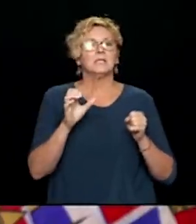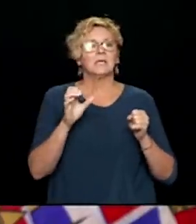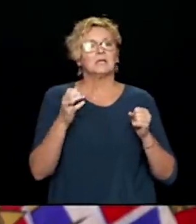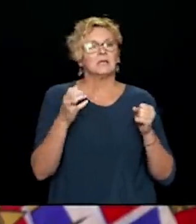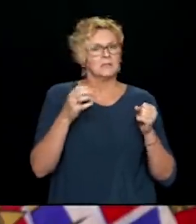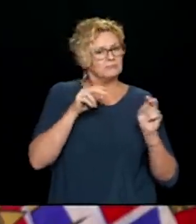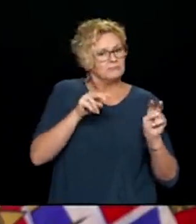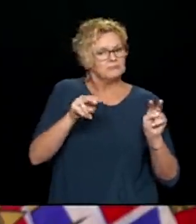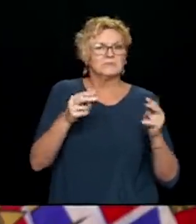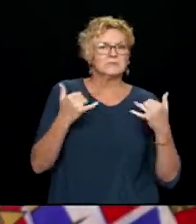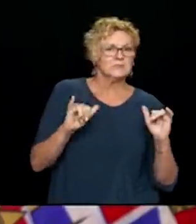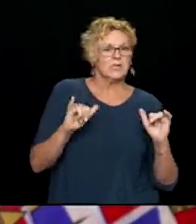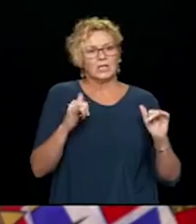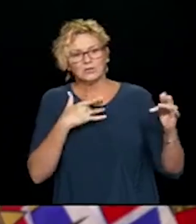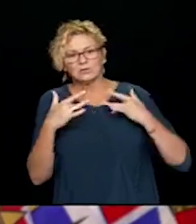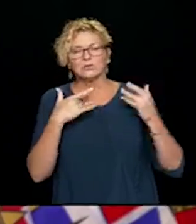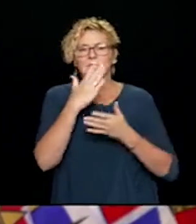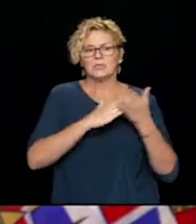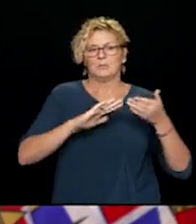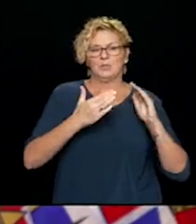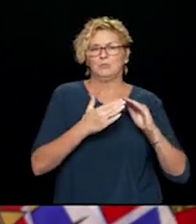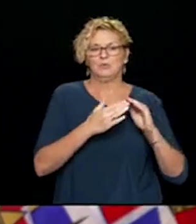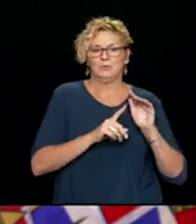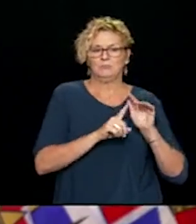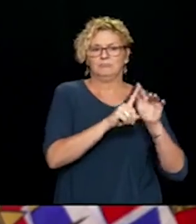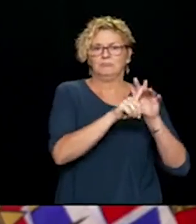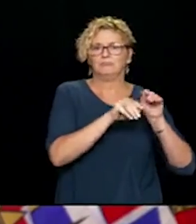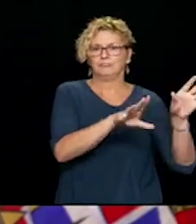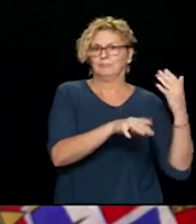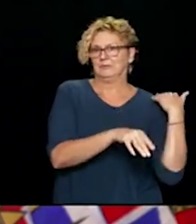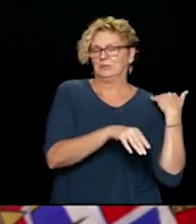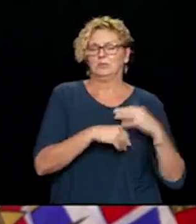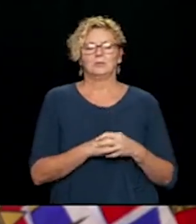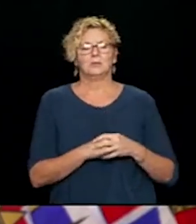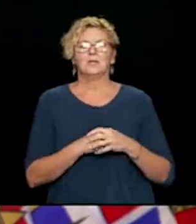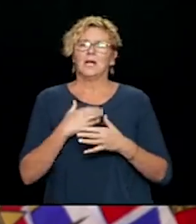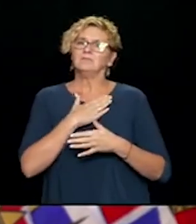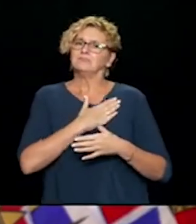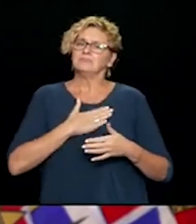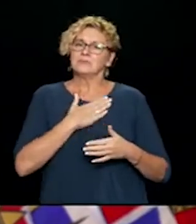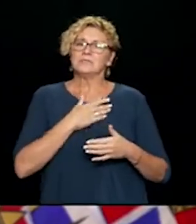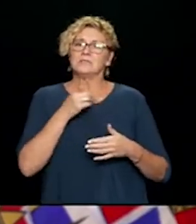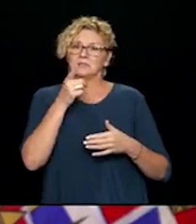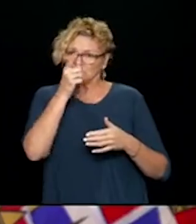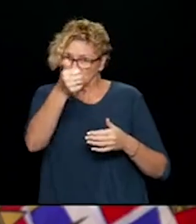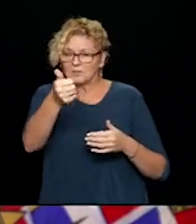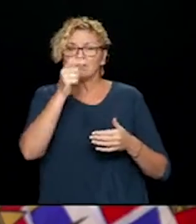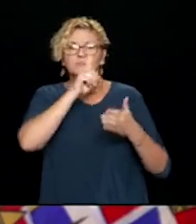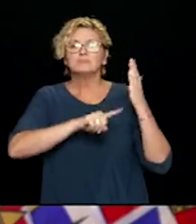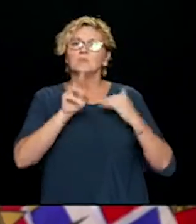around the province. And I encourage people to continue to check health authority websites and the BCCDC website regularly.